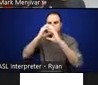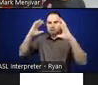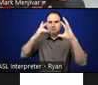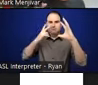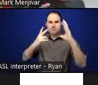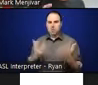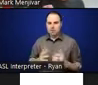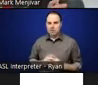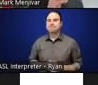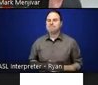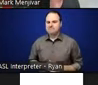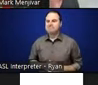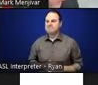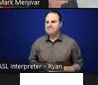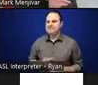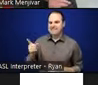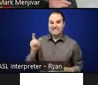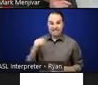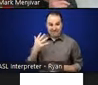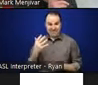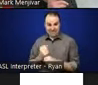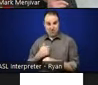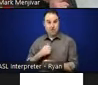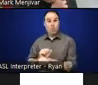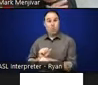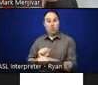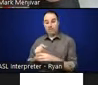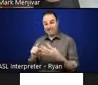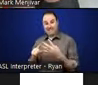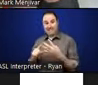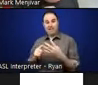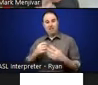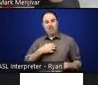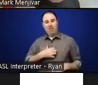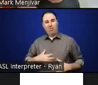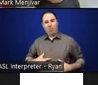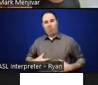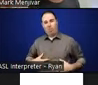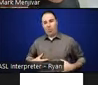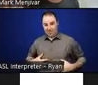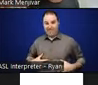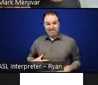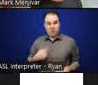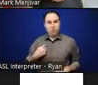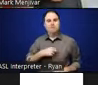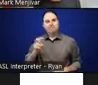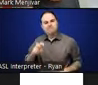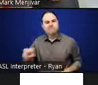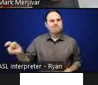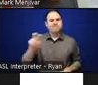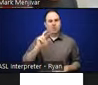on the project about hunger, we went to over 30 cities. We interviewed over 80 people